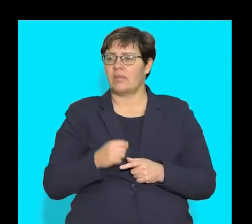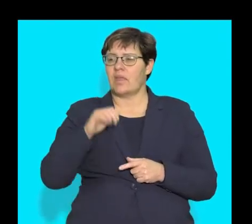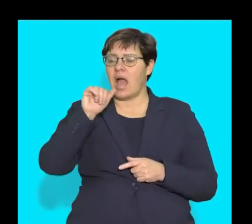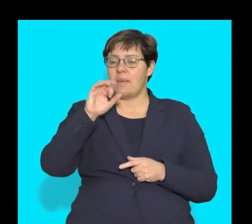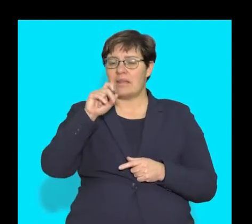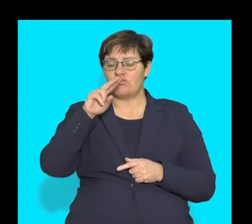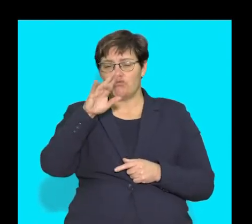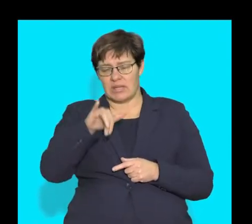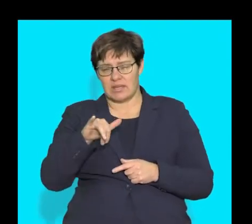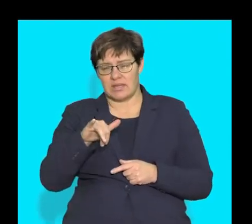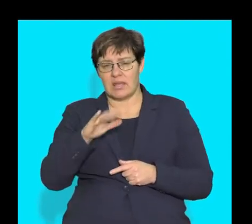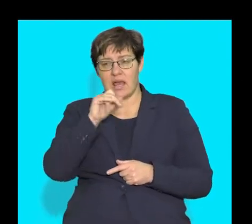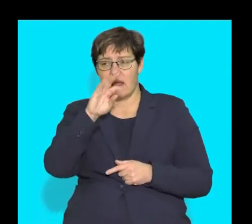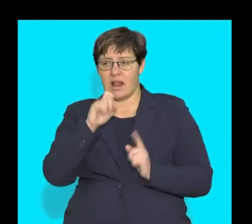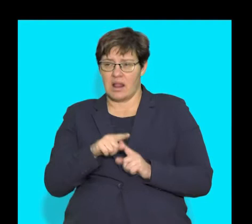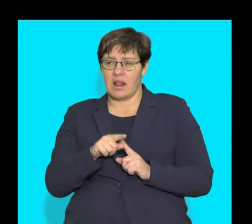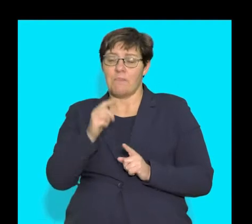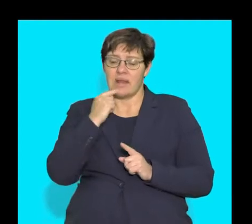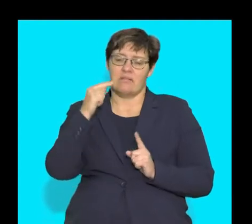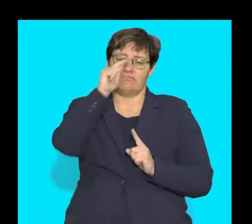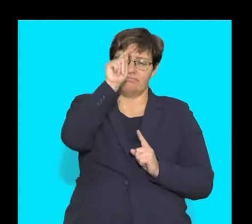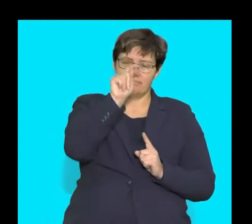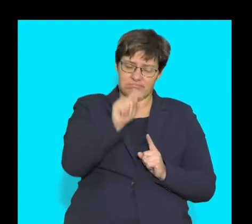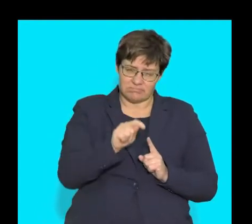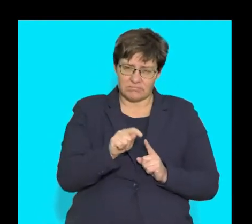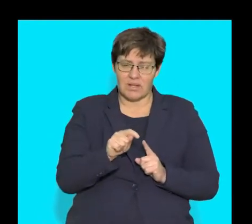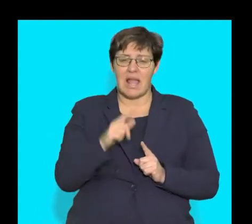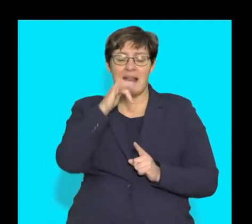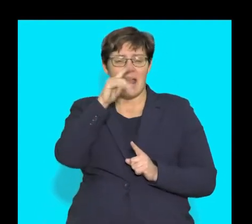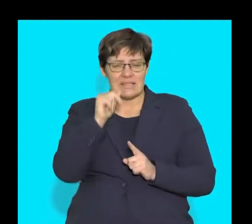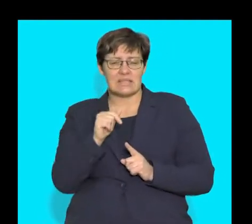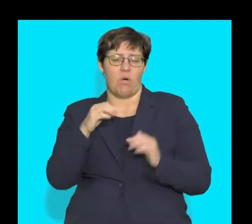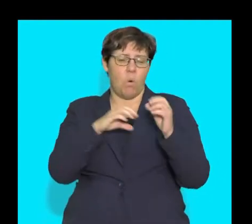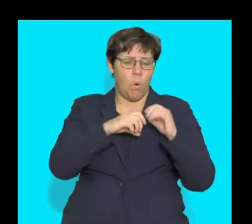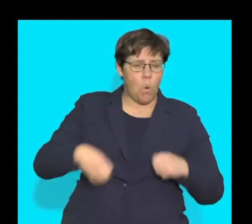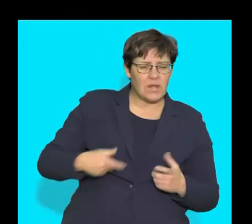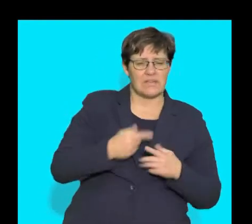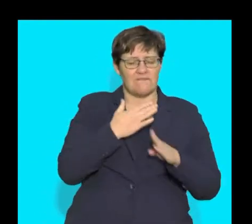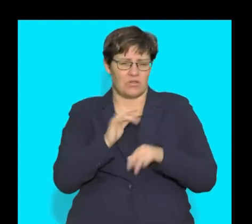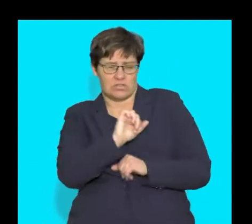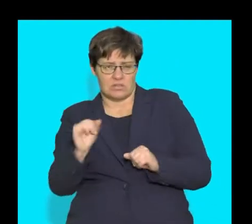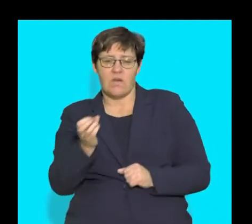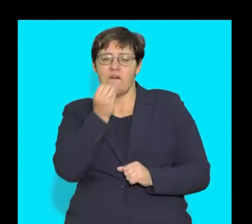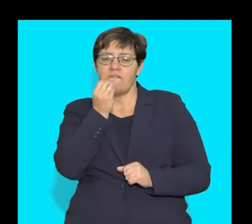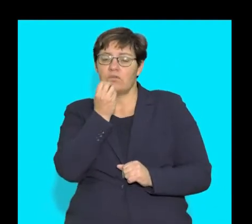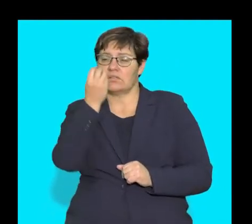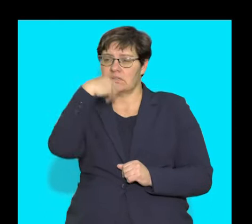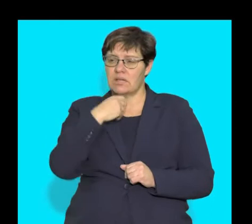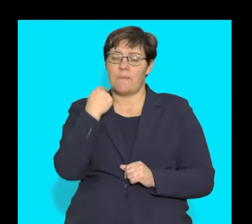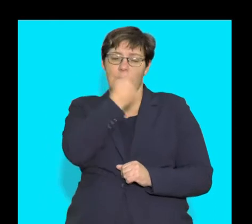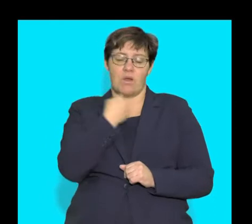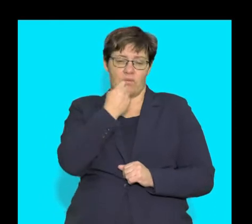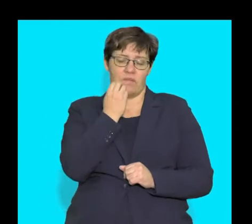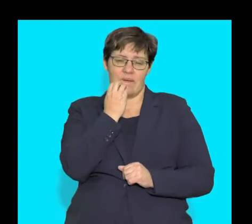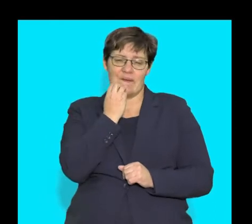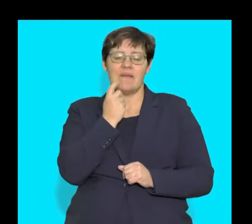the glands, the organs, and their functions. And so let's start with a recap. We know that food is ingested